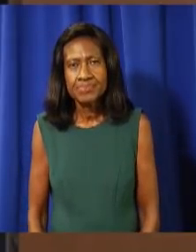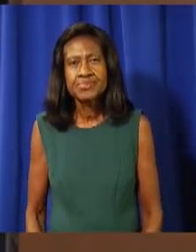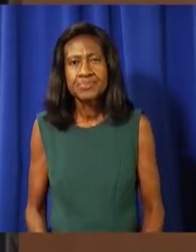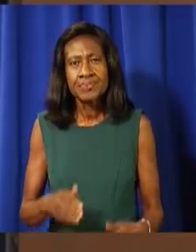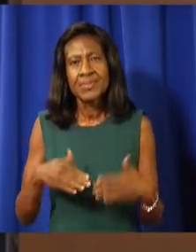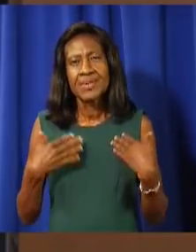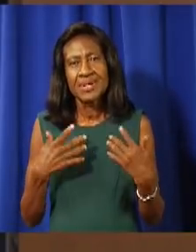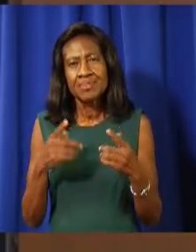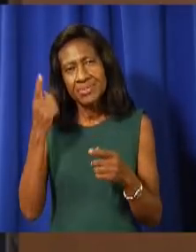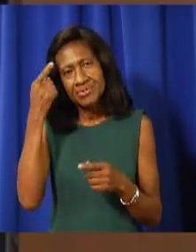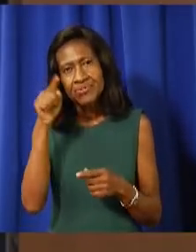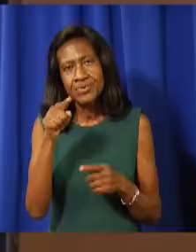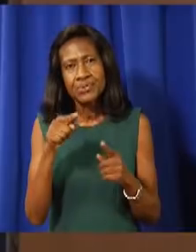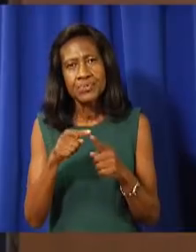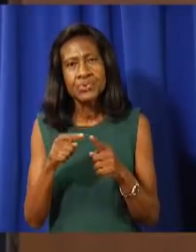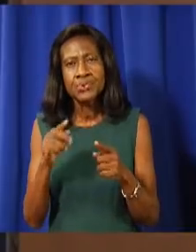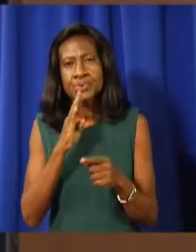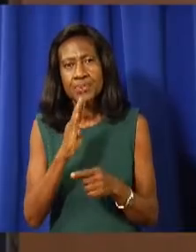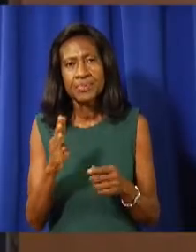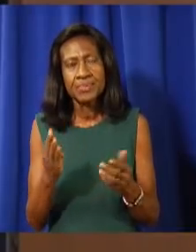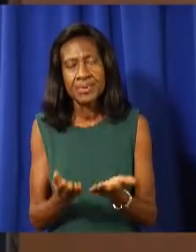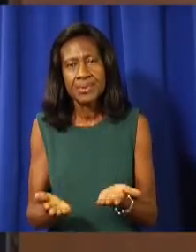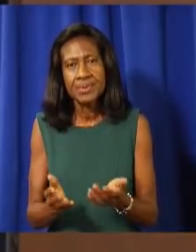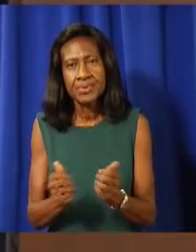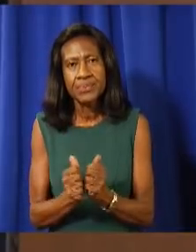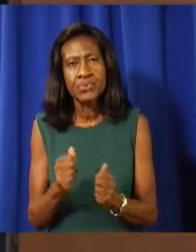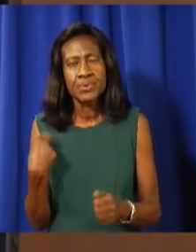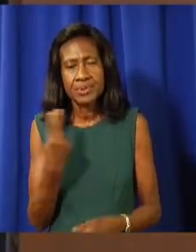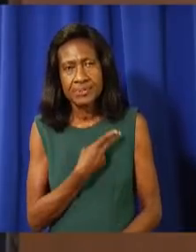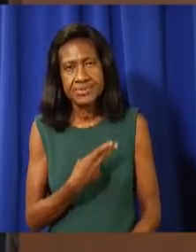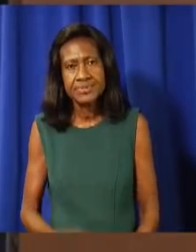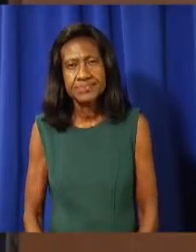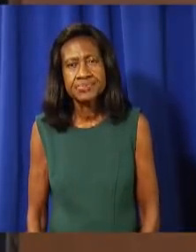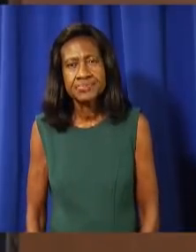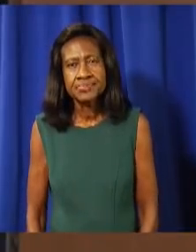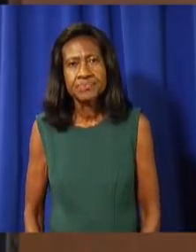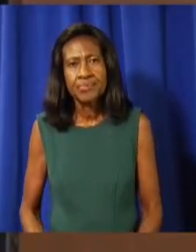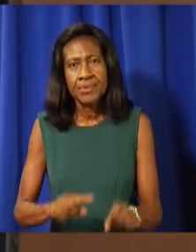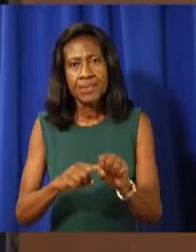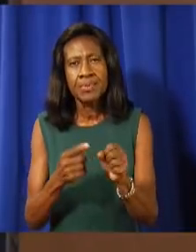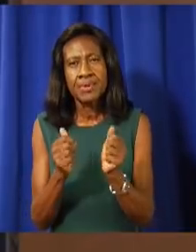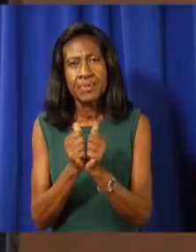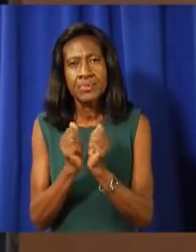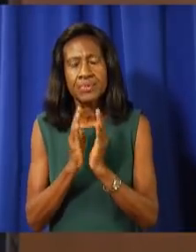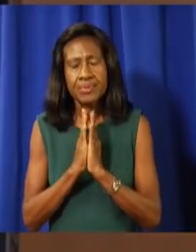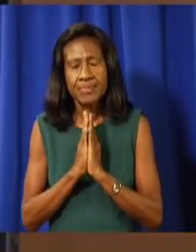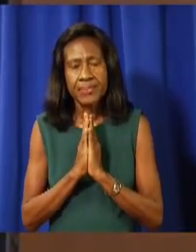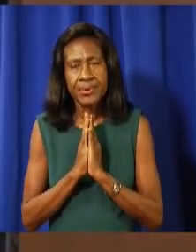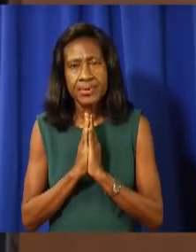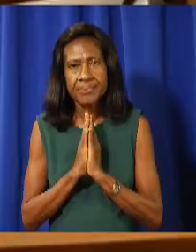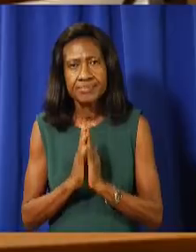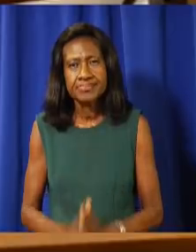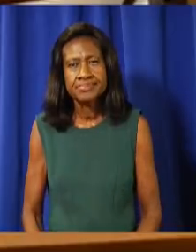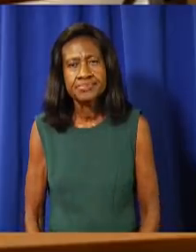here on our various channels as well as on Radio Cayman. We begin with a prayer from Pastor Clayton Martin.